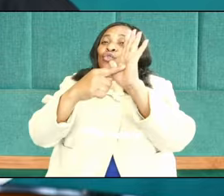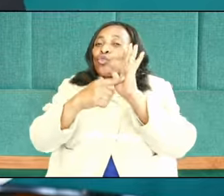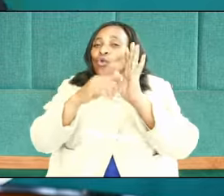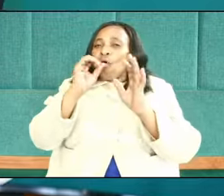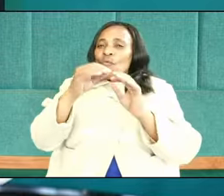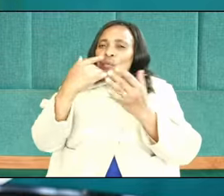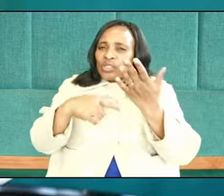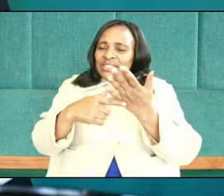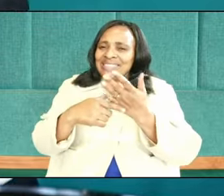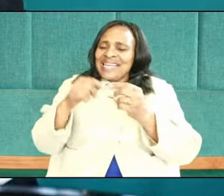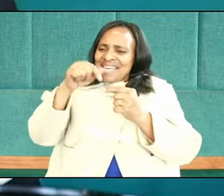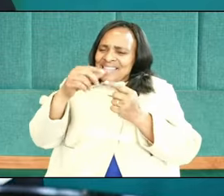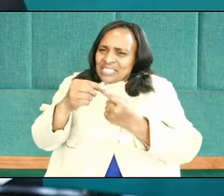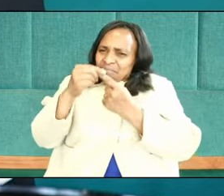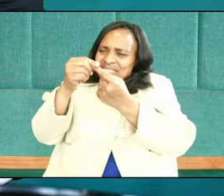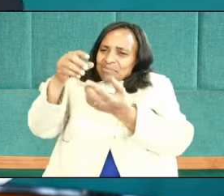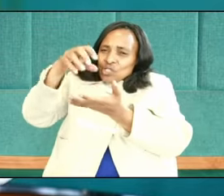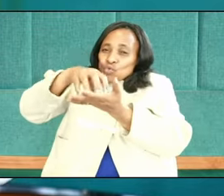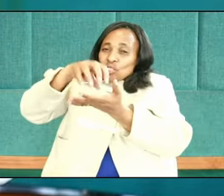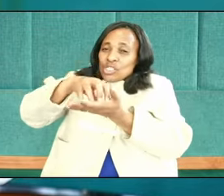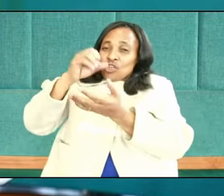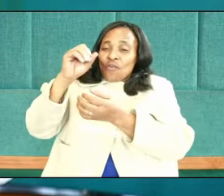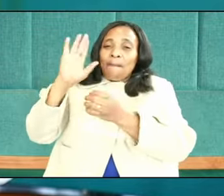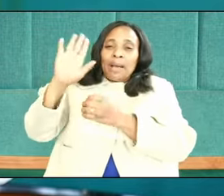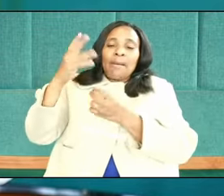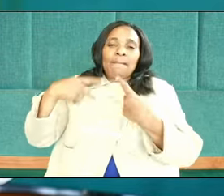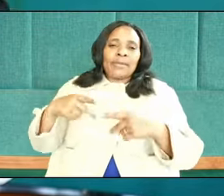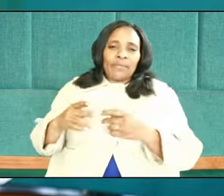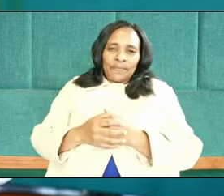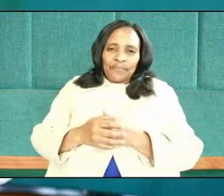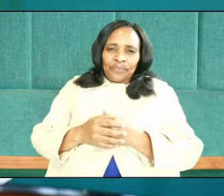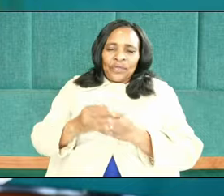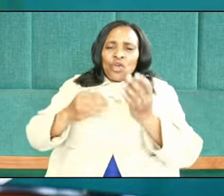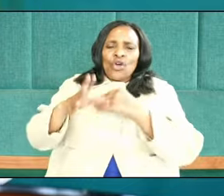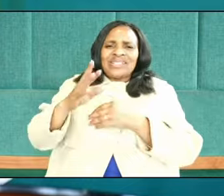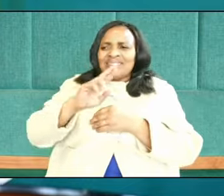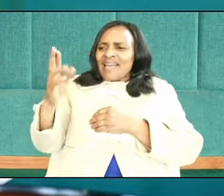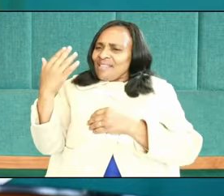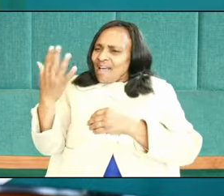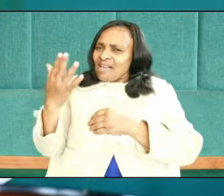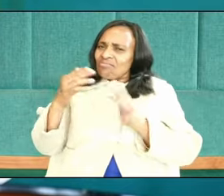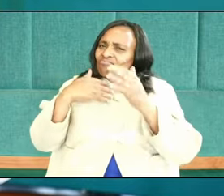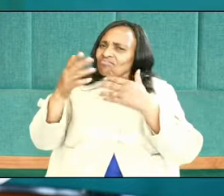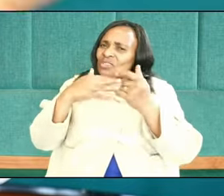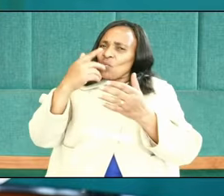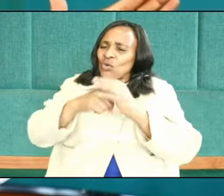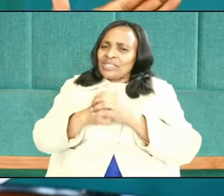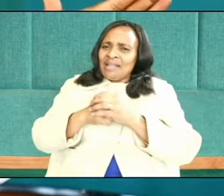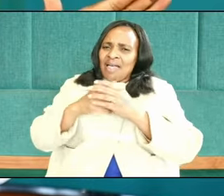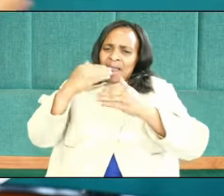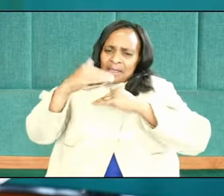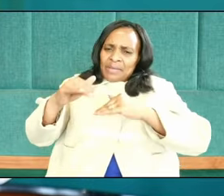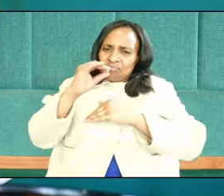hand of God in the specific situation of his people. Now, God's right hand symbolizes his limitless